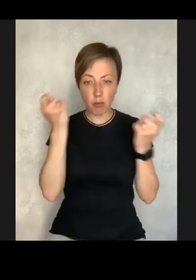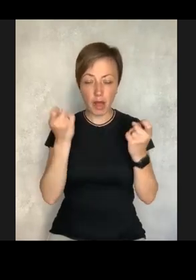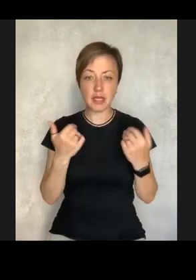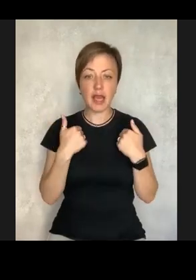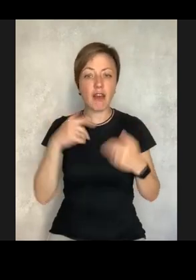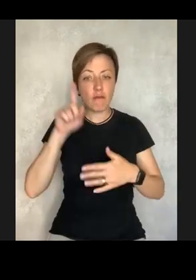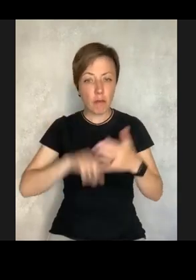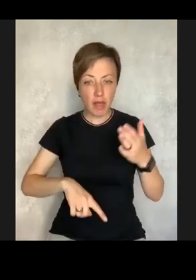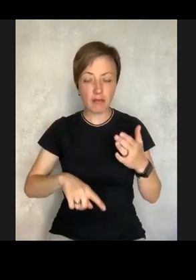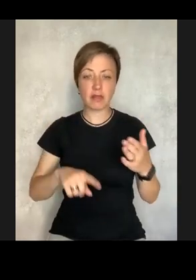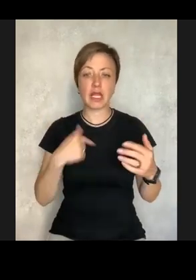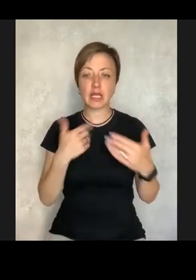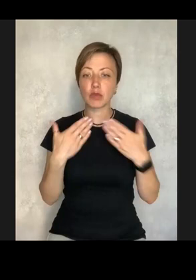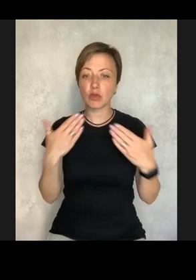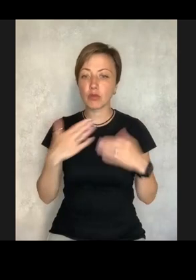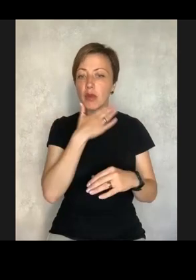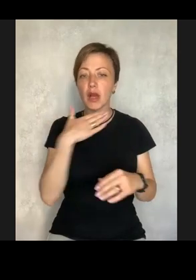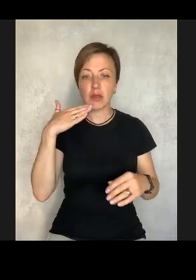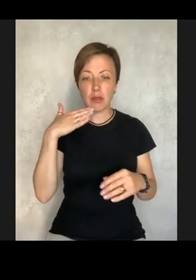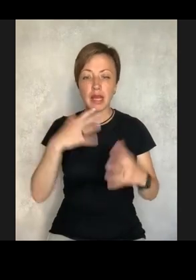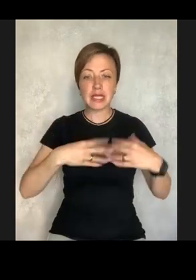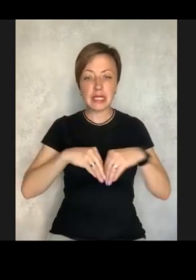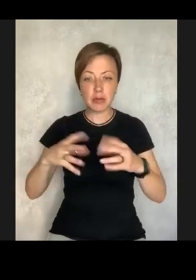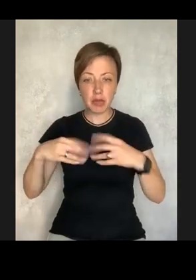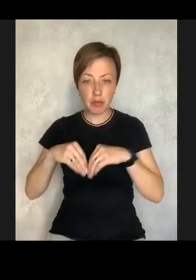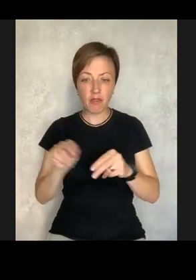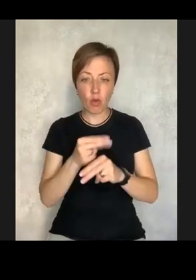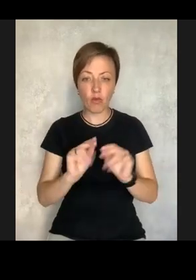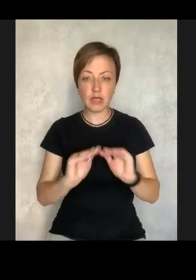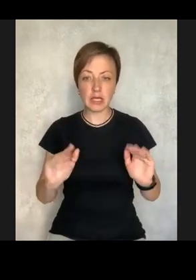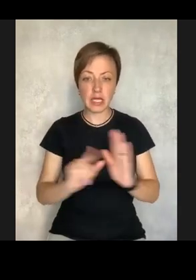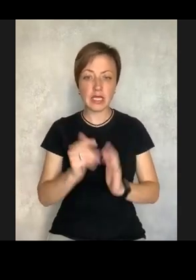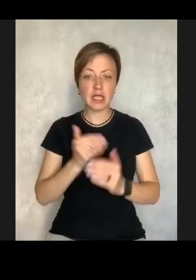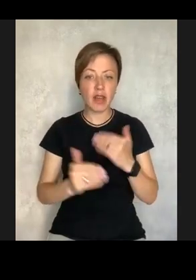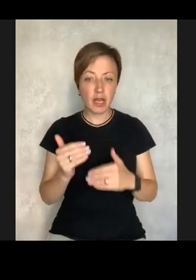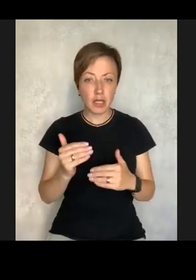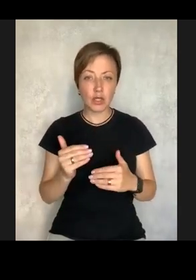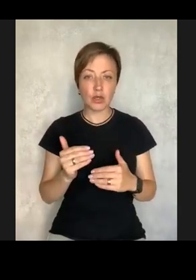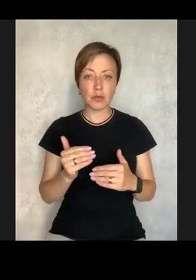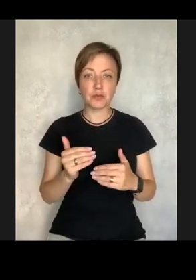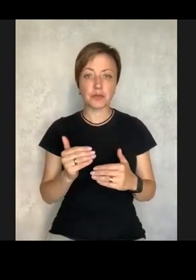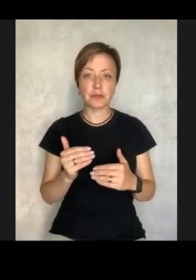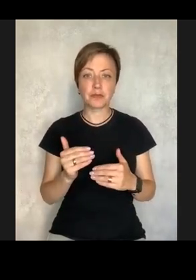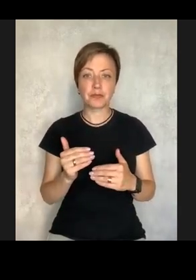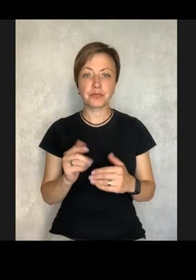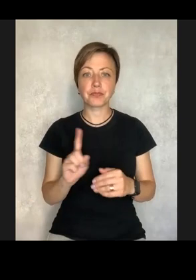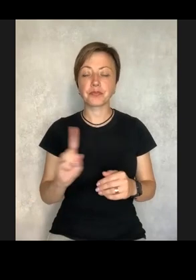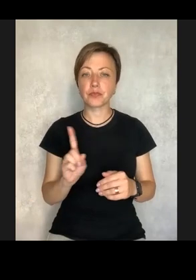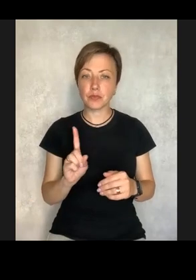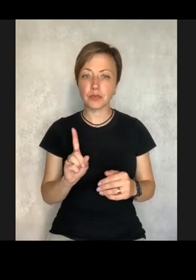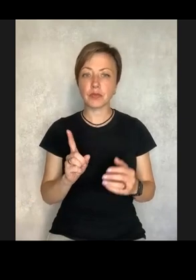lack of information. And I am certain because I talked to many families raising children with disabilities